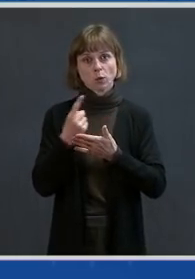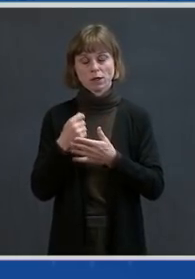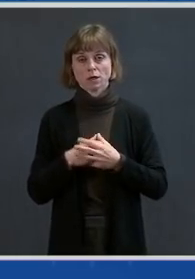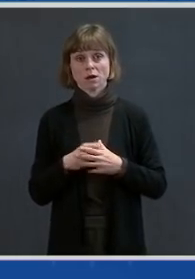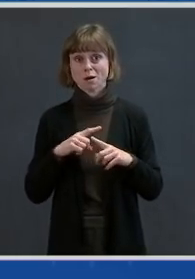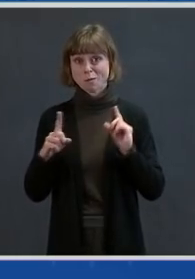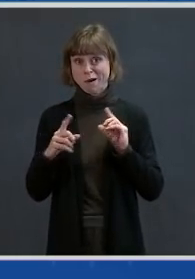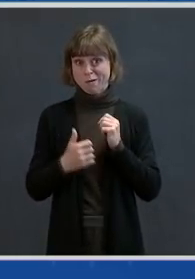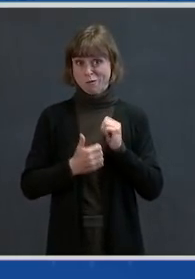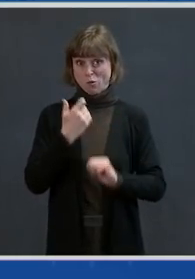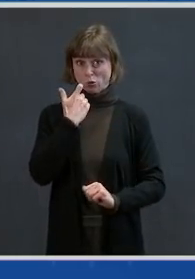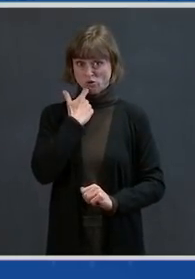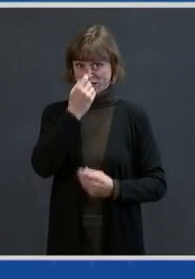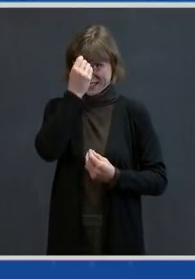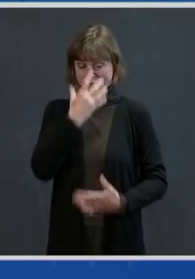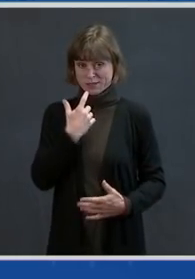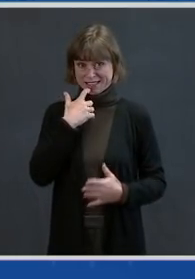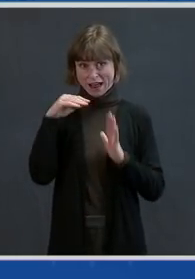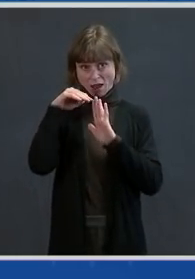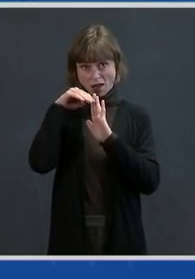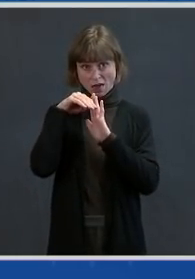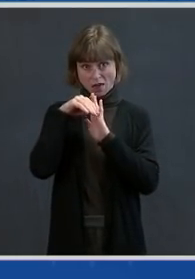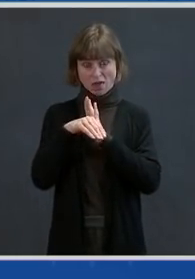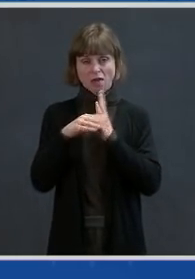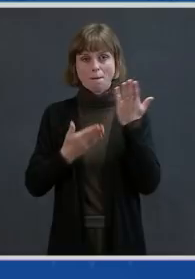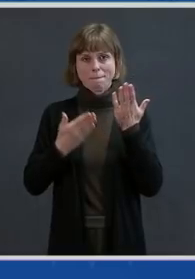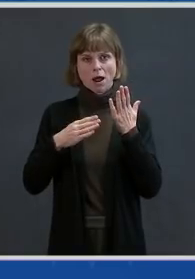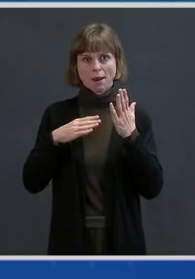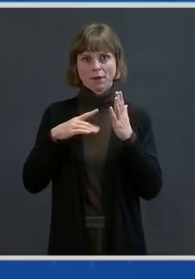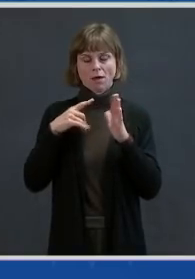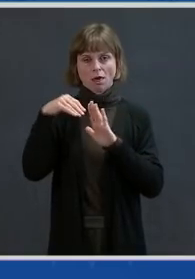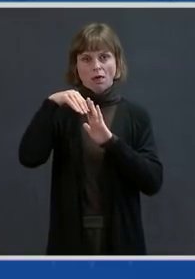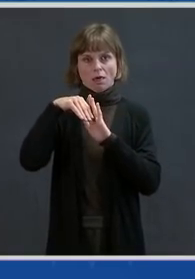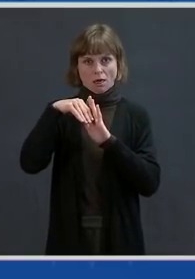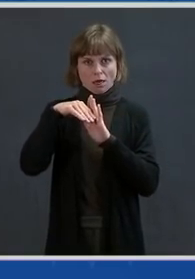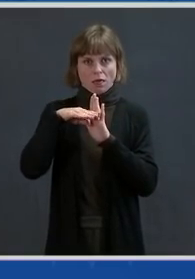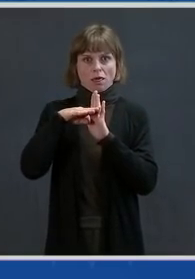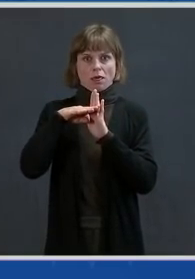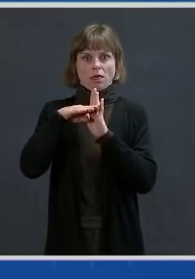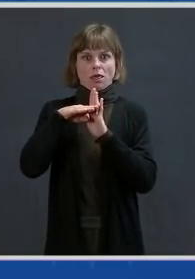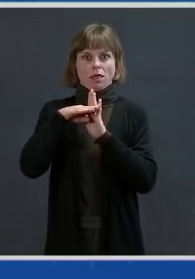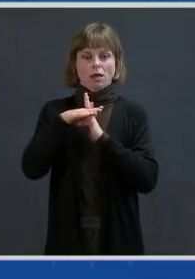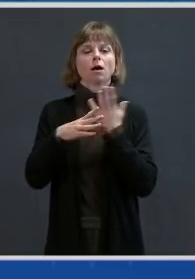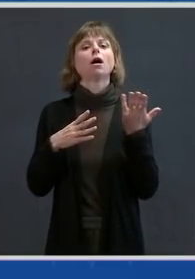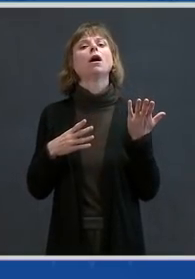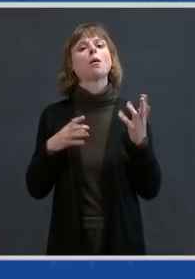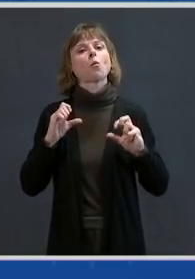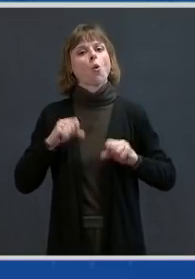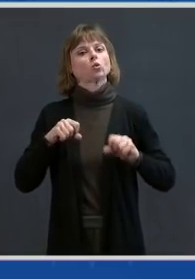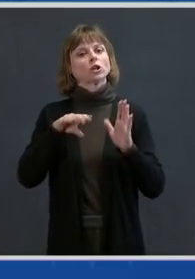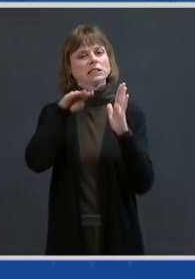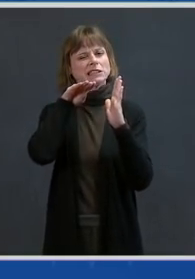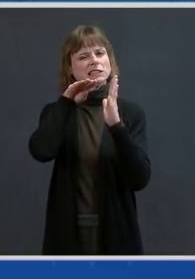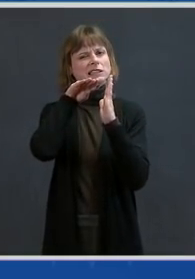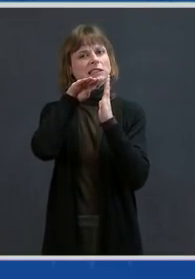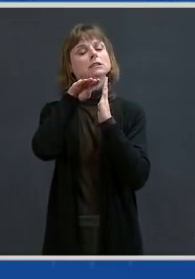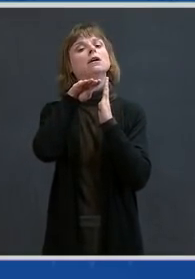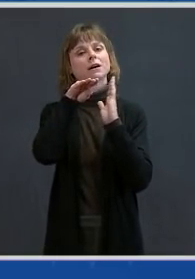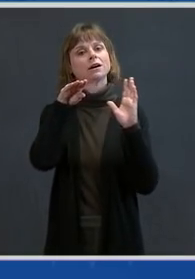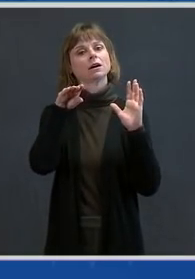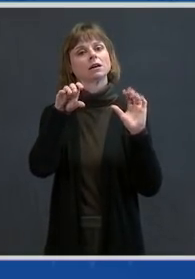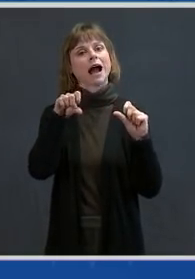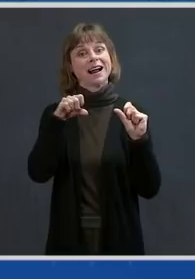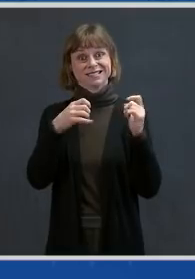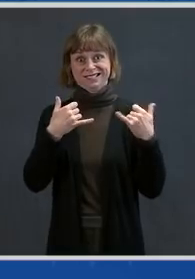data suggests that these declines may be stalling, potentially leveling off at still a very high number. We at